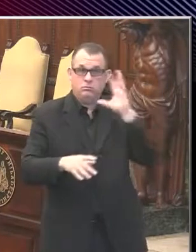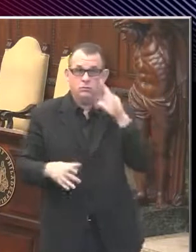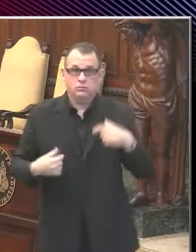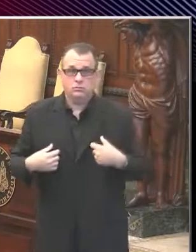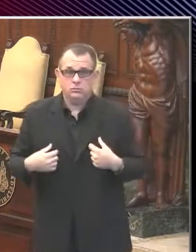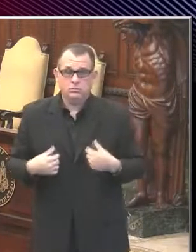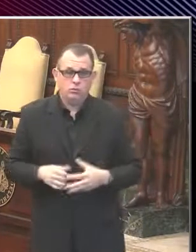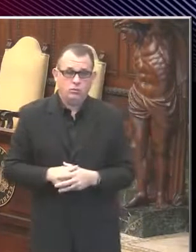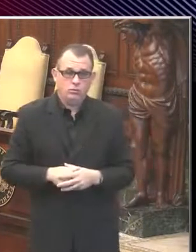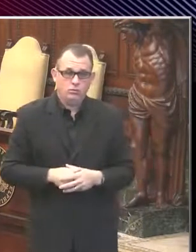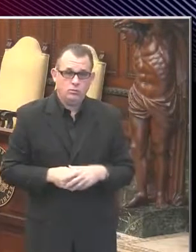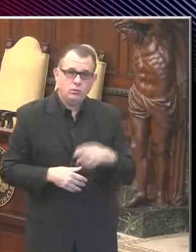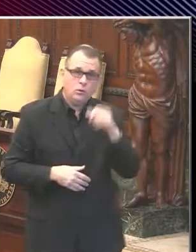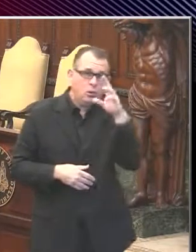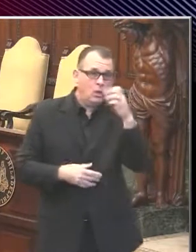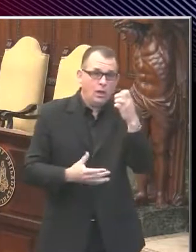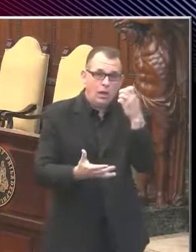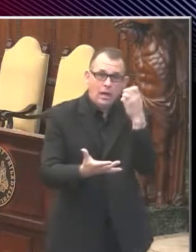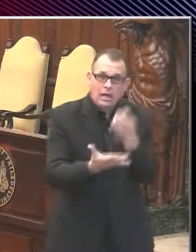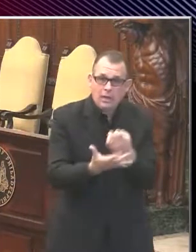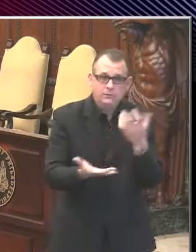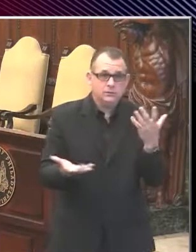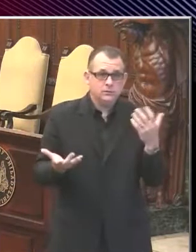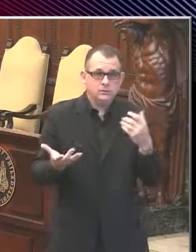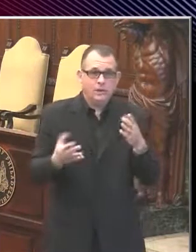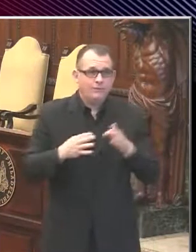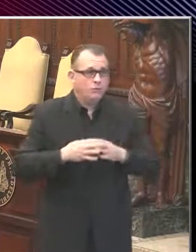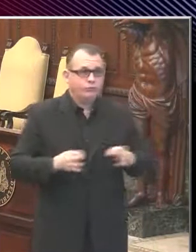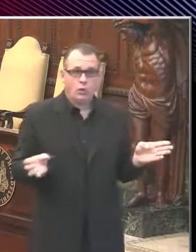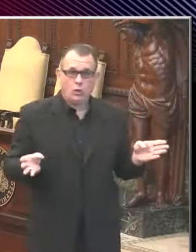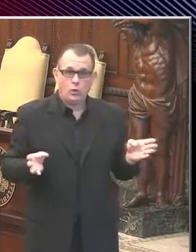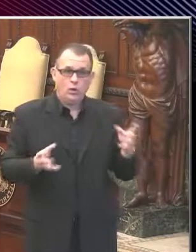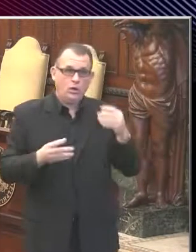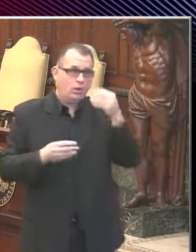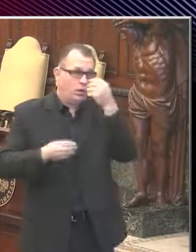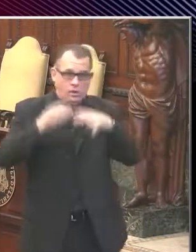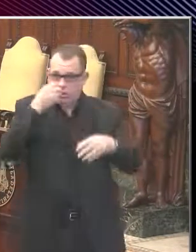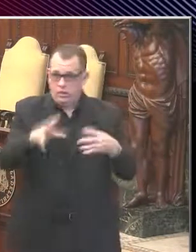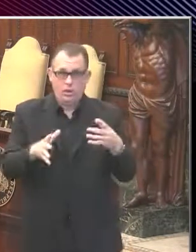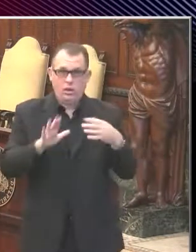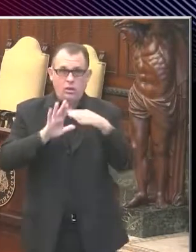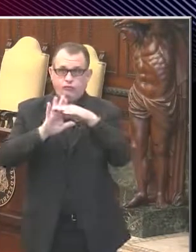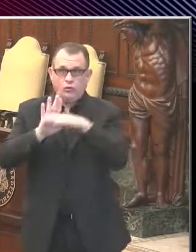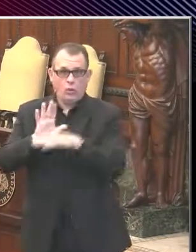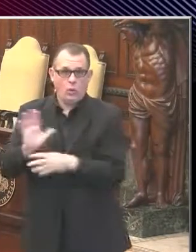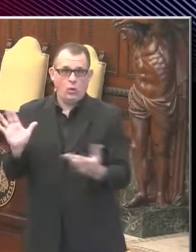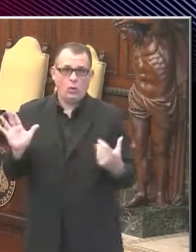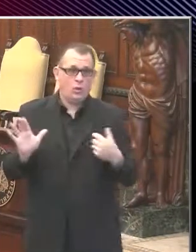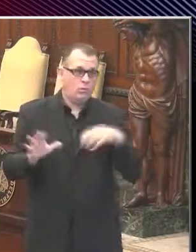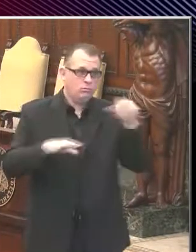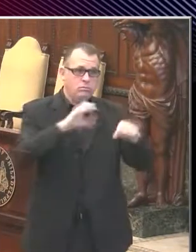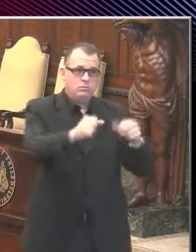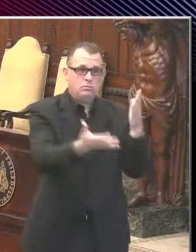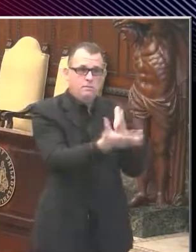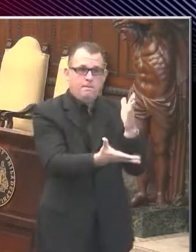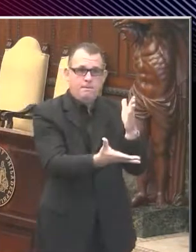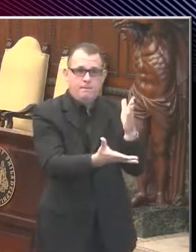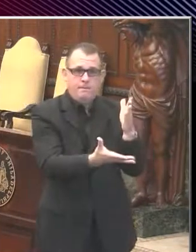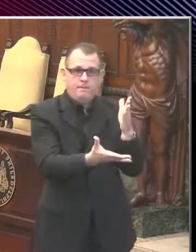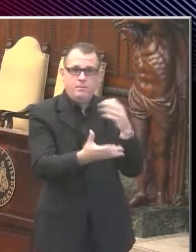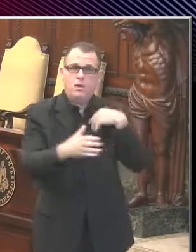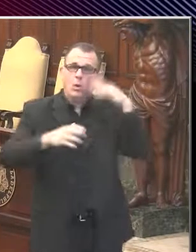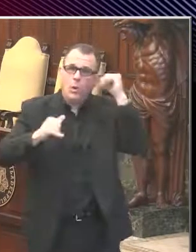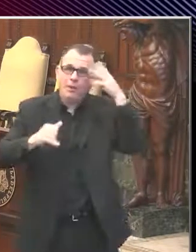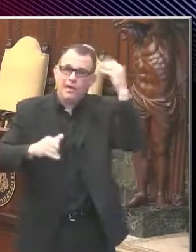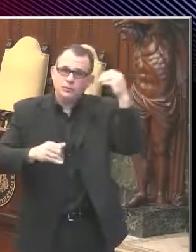that there is a really broad-based ignoring of the safety rules, I would consider that. I hope that outdoor dining is something which is